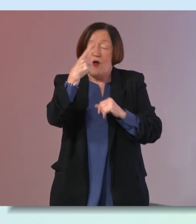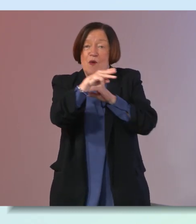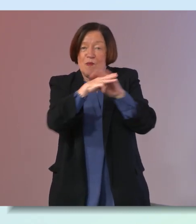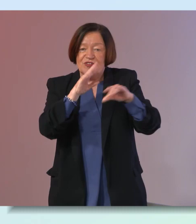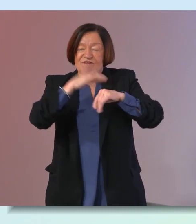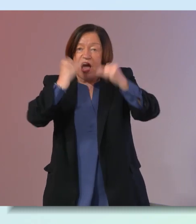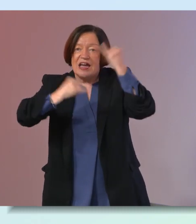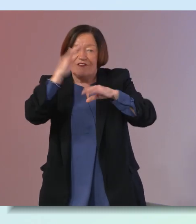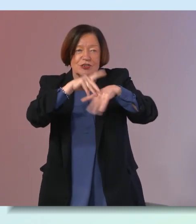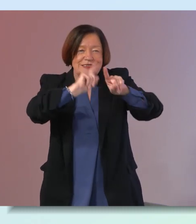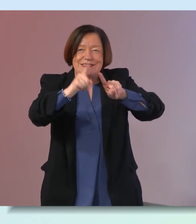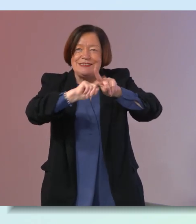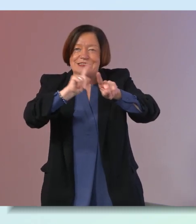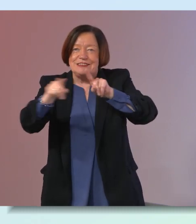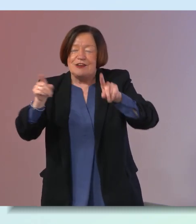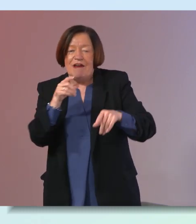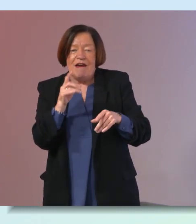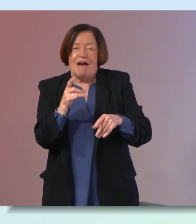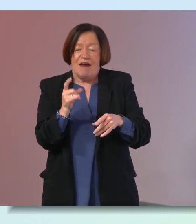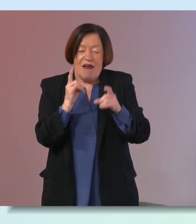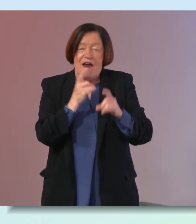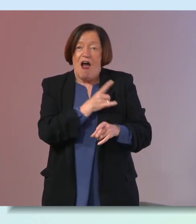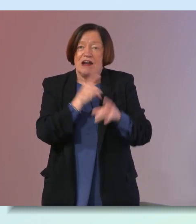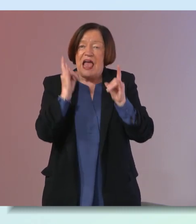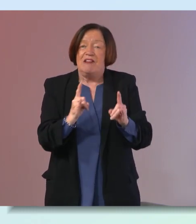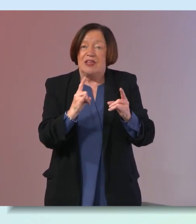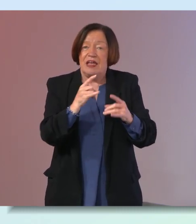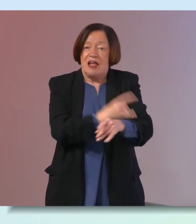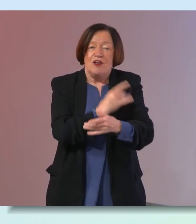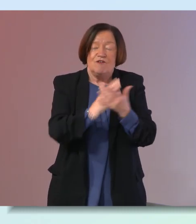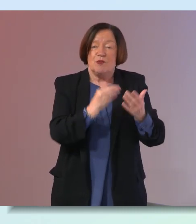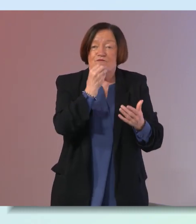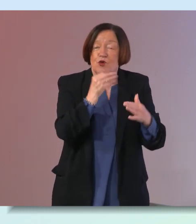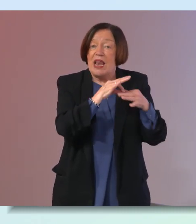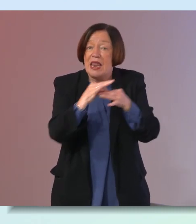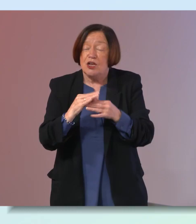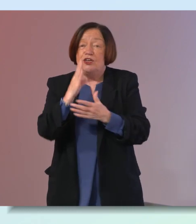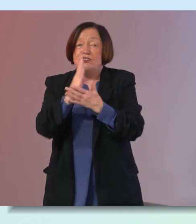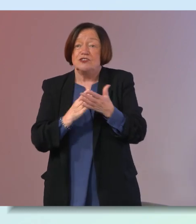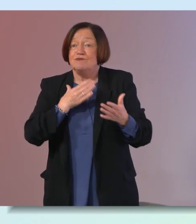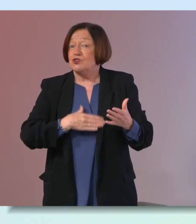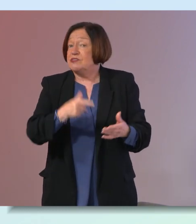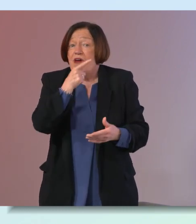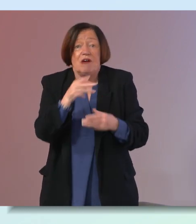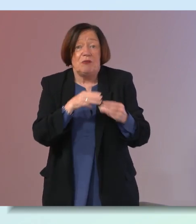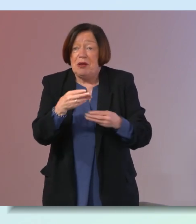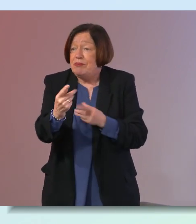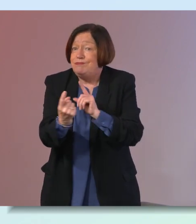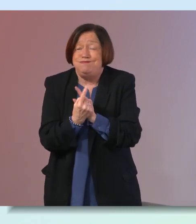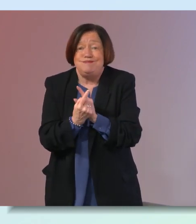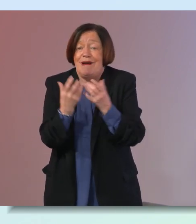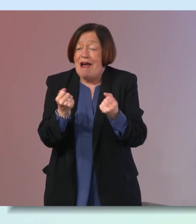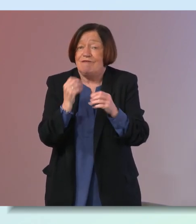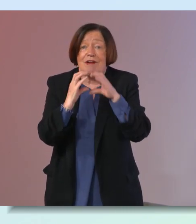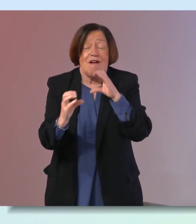ideas for different heart healthy habits you can do so some of them are food related some of them are just talking to people you know getting the